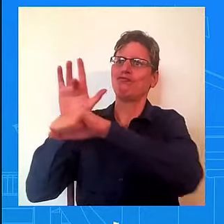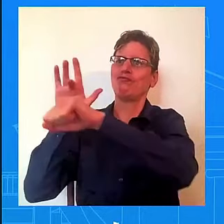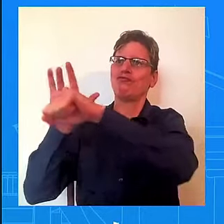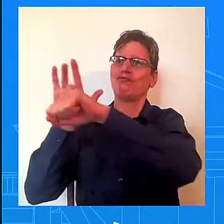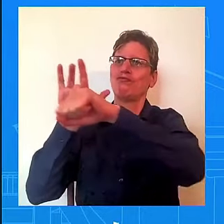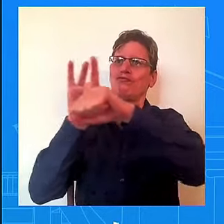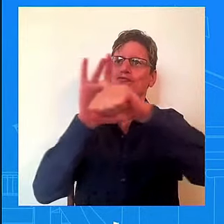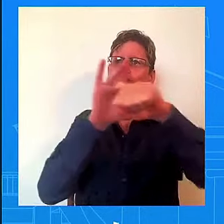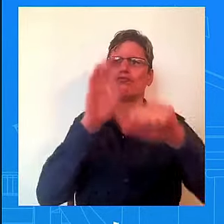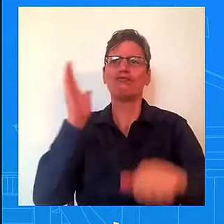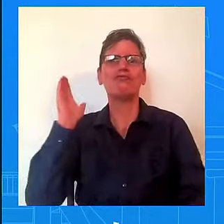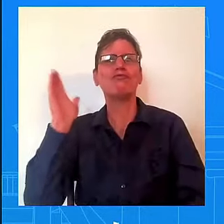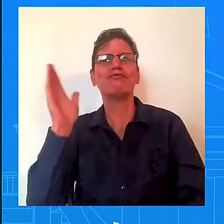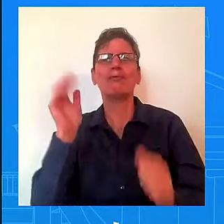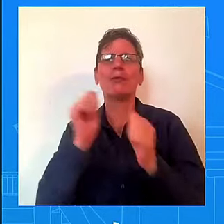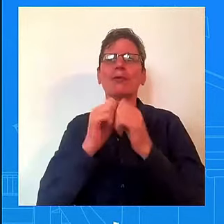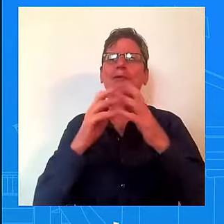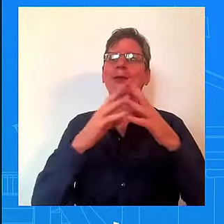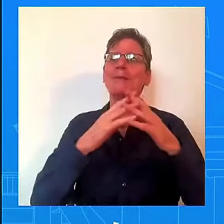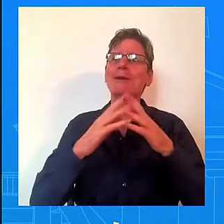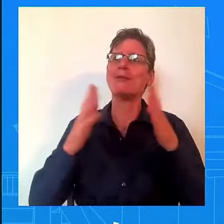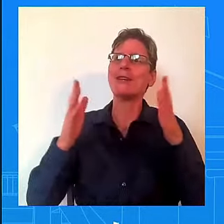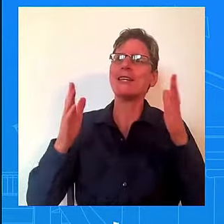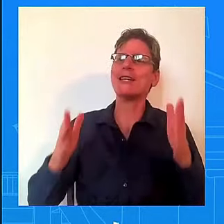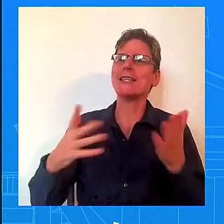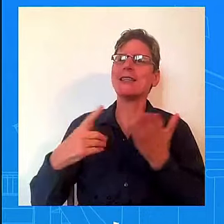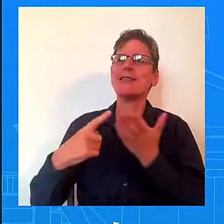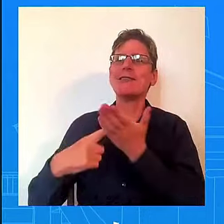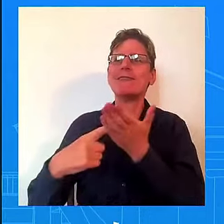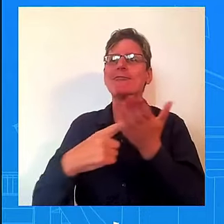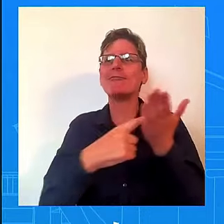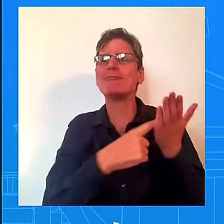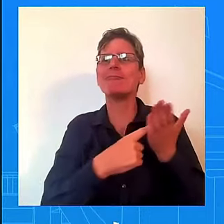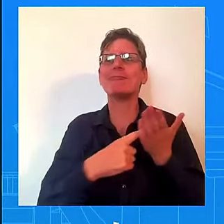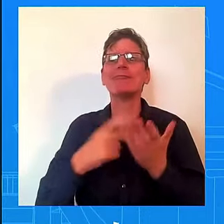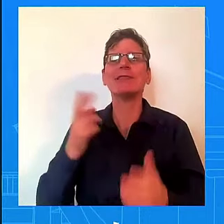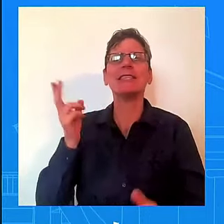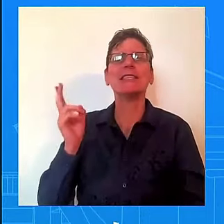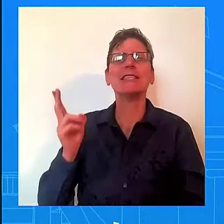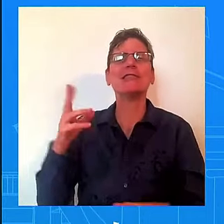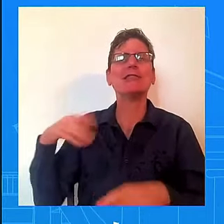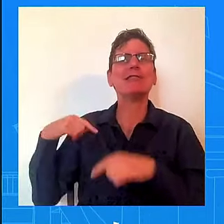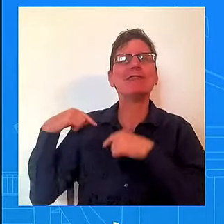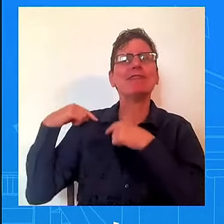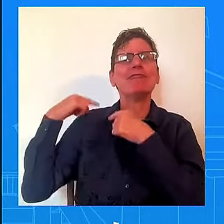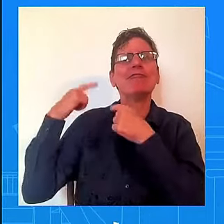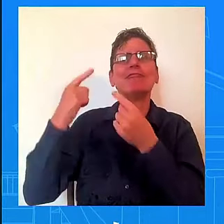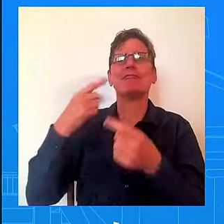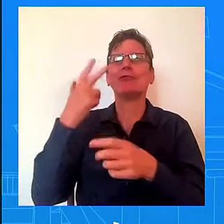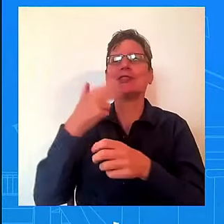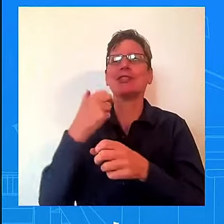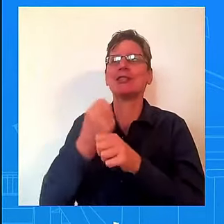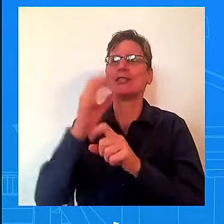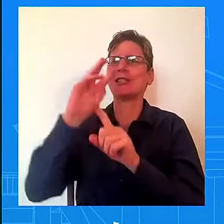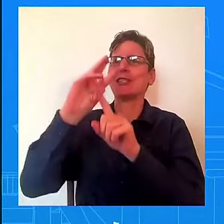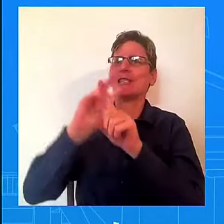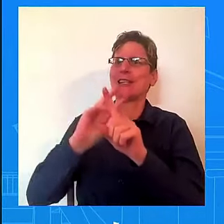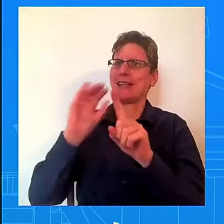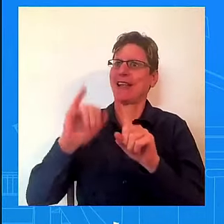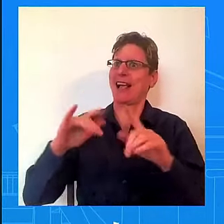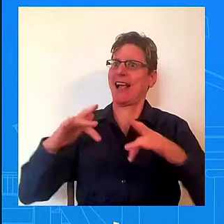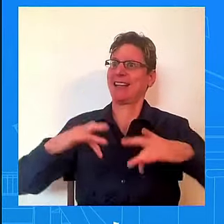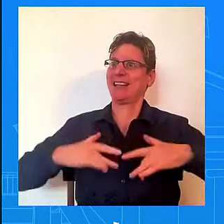talking about what we've done these last three and a half years. And so he's excited about that and wants to continue – continue that. Okay. Thank you.